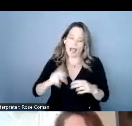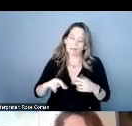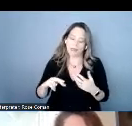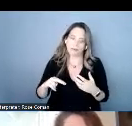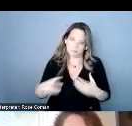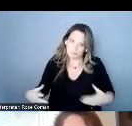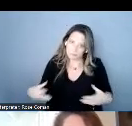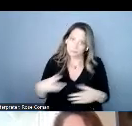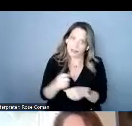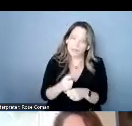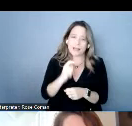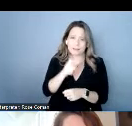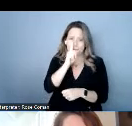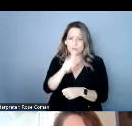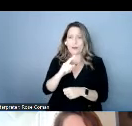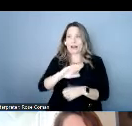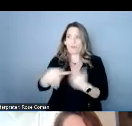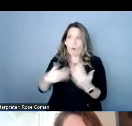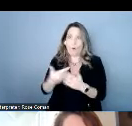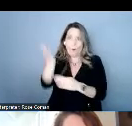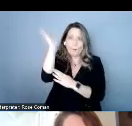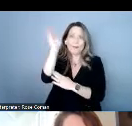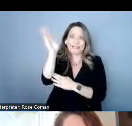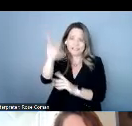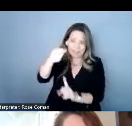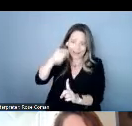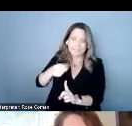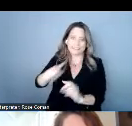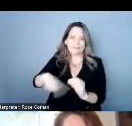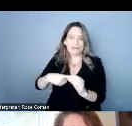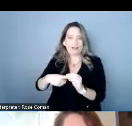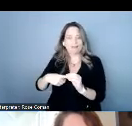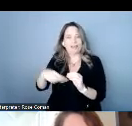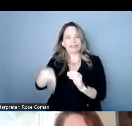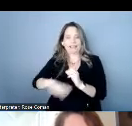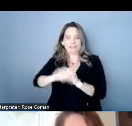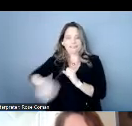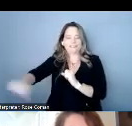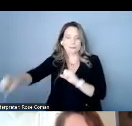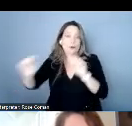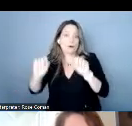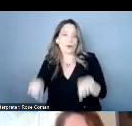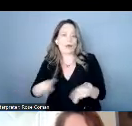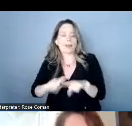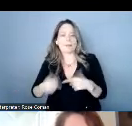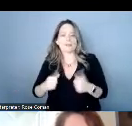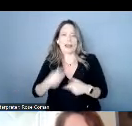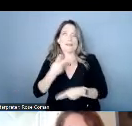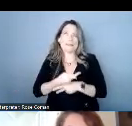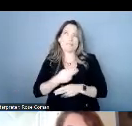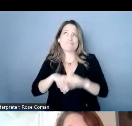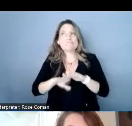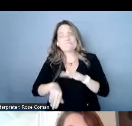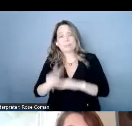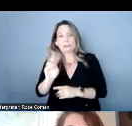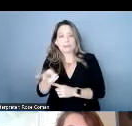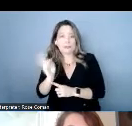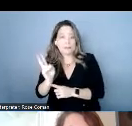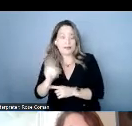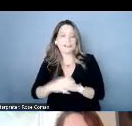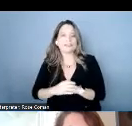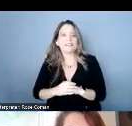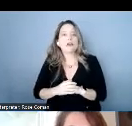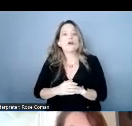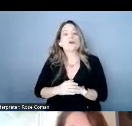entire presentation talking about this alone but i'm gonna try to summarize it under two minutes so we start back in